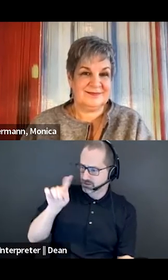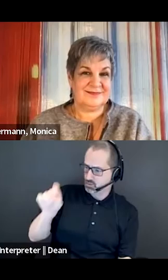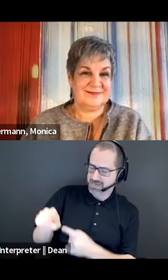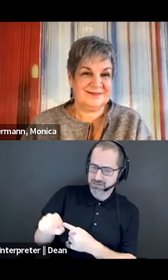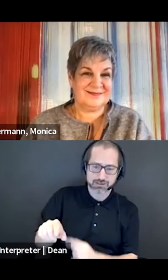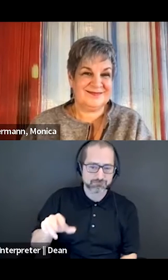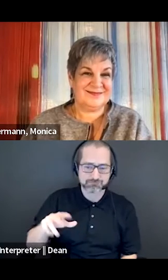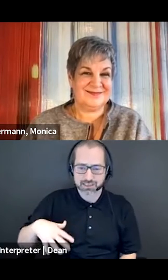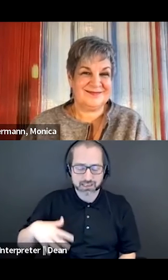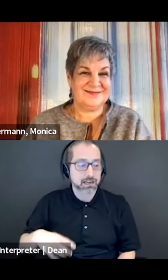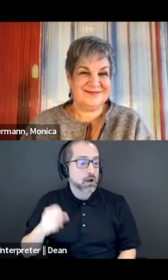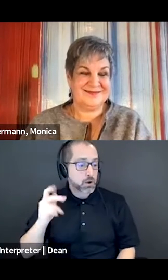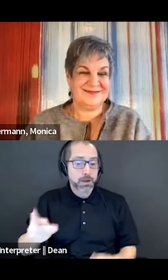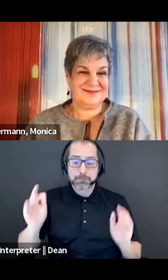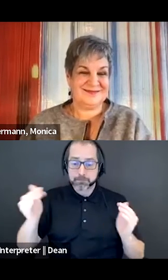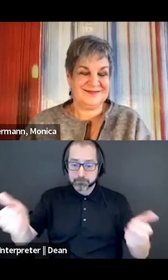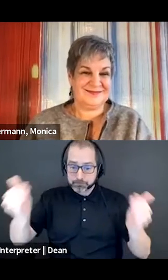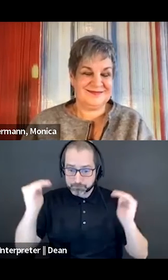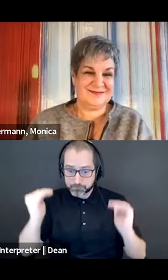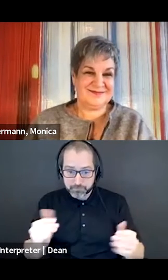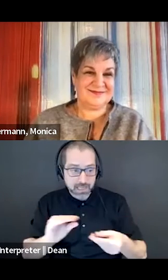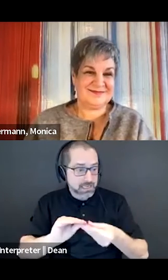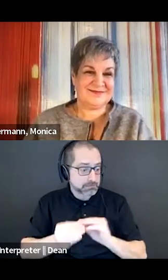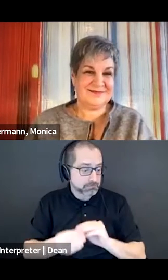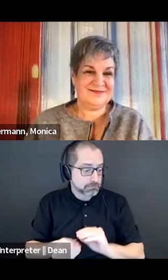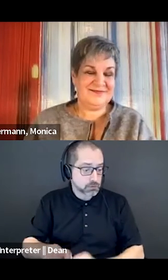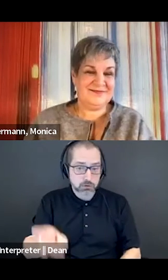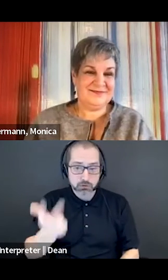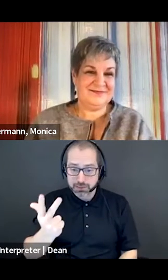Okay, we're moving on to question number three.